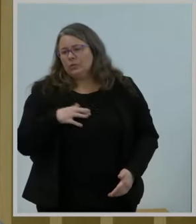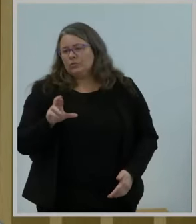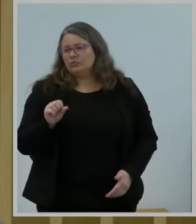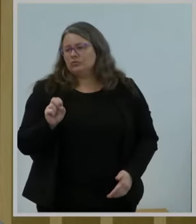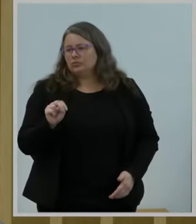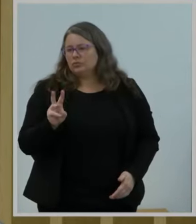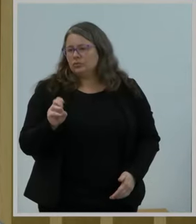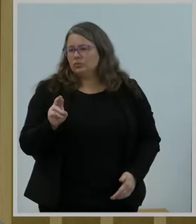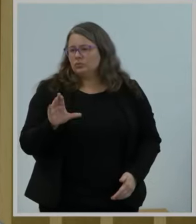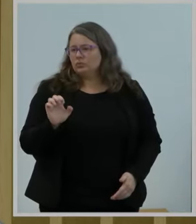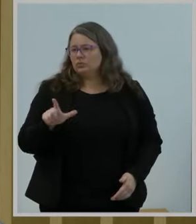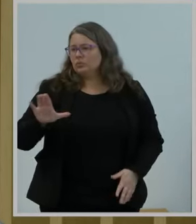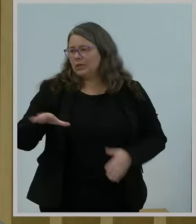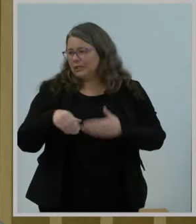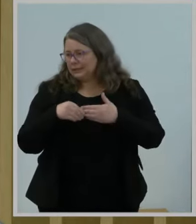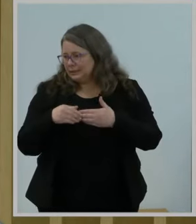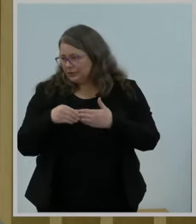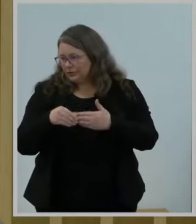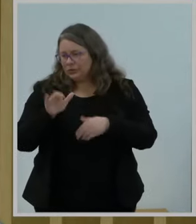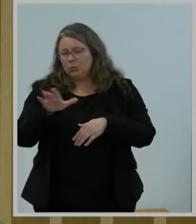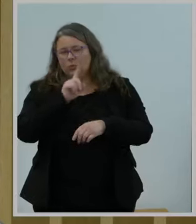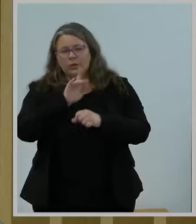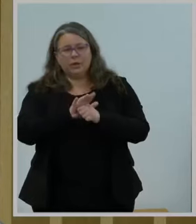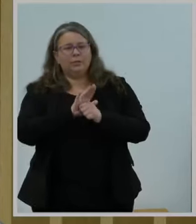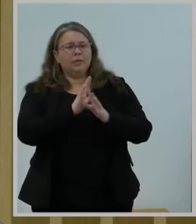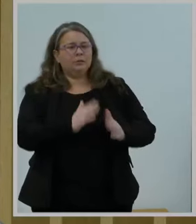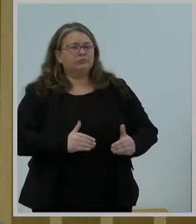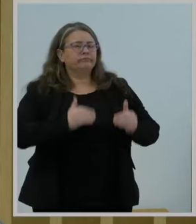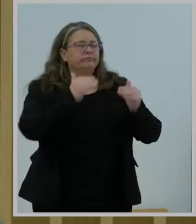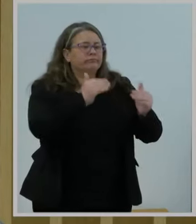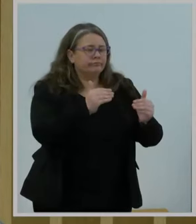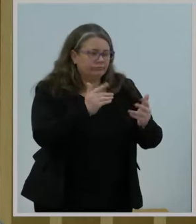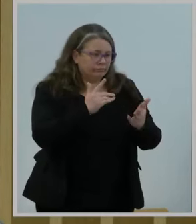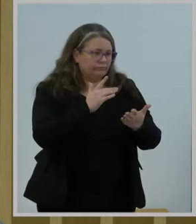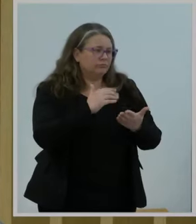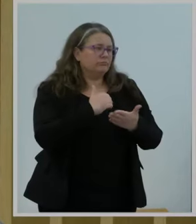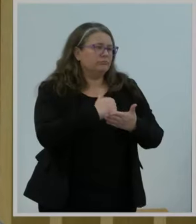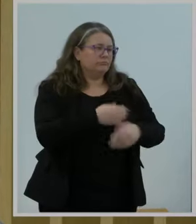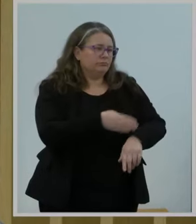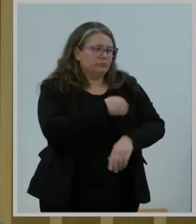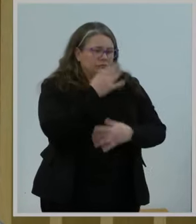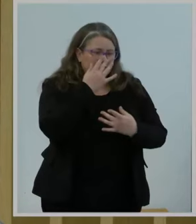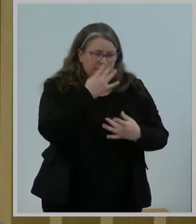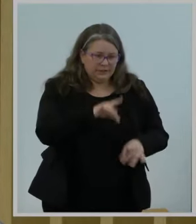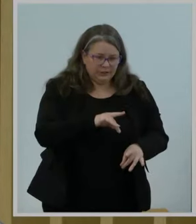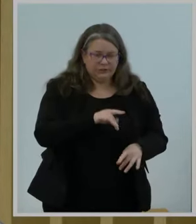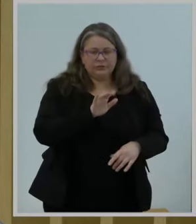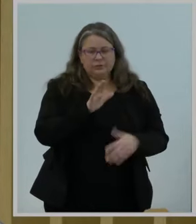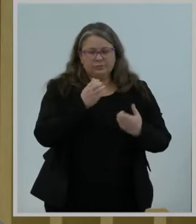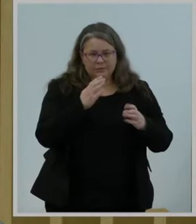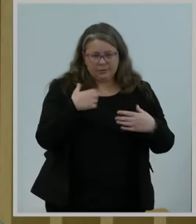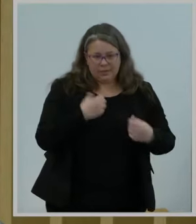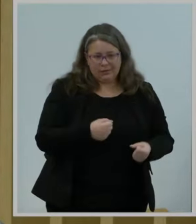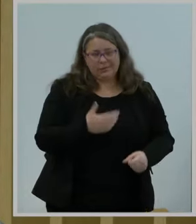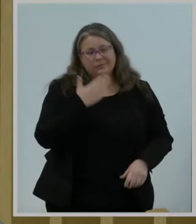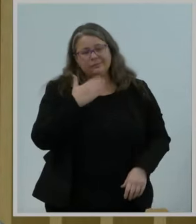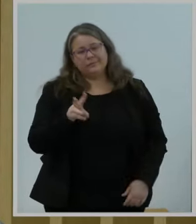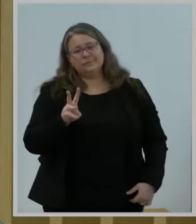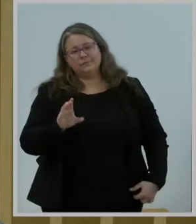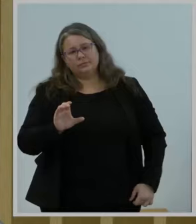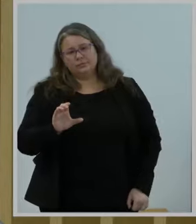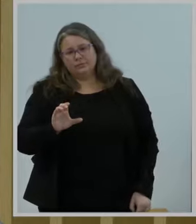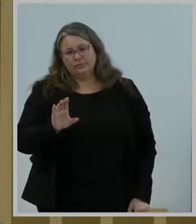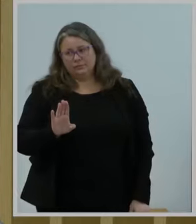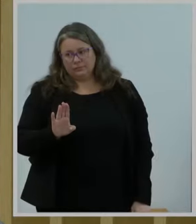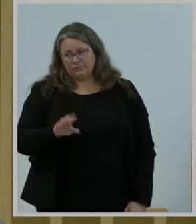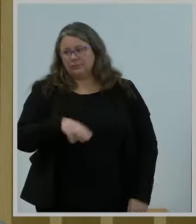to advancing the interests of maternal health. And I want to thank the staff of the Office of General Counsel, Wireline Bureau, and those before us today on the task force.